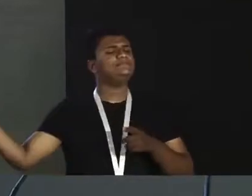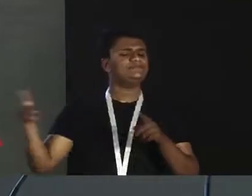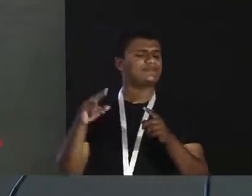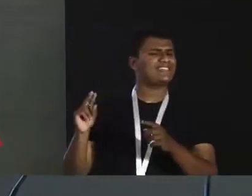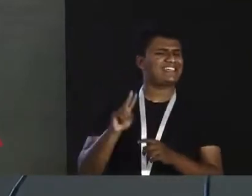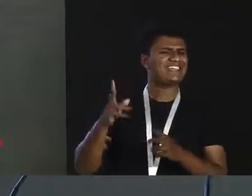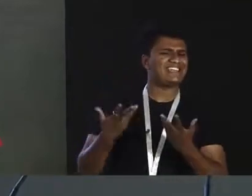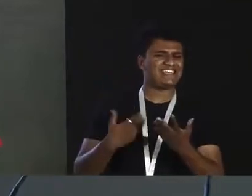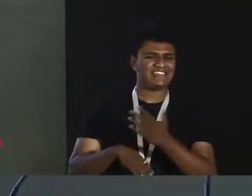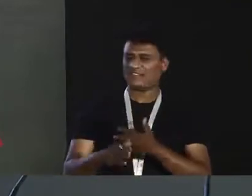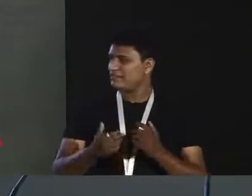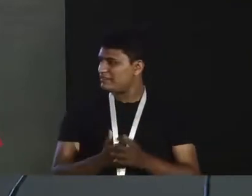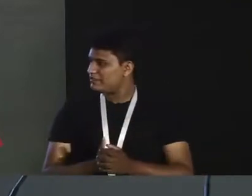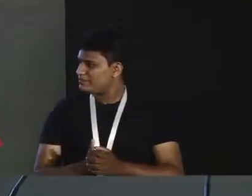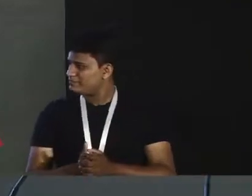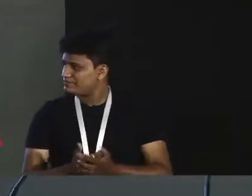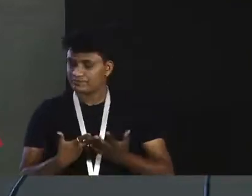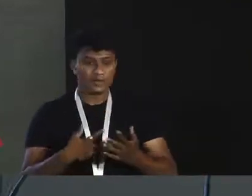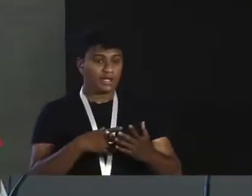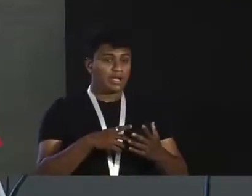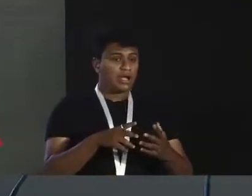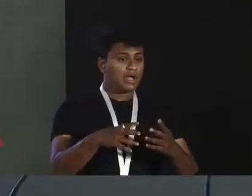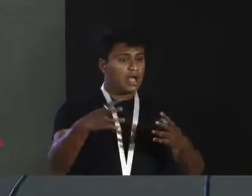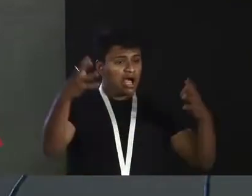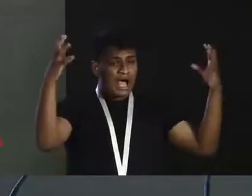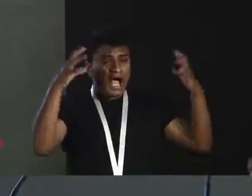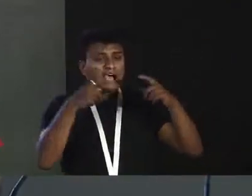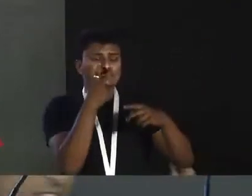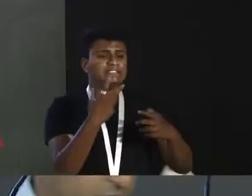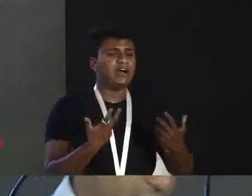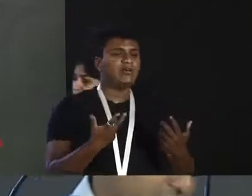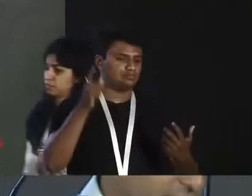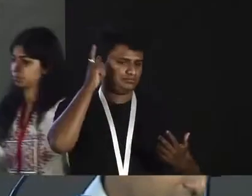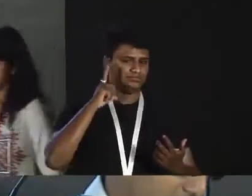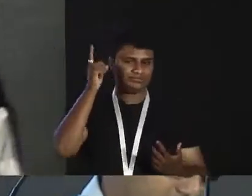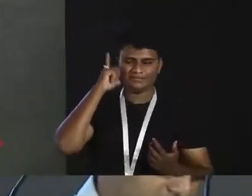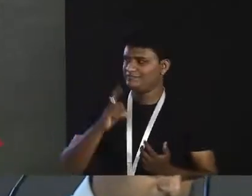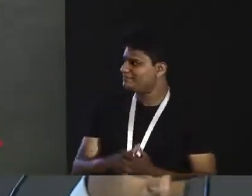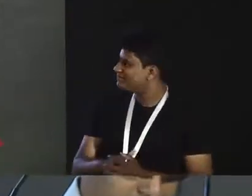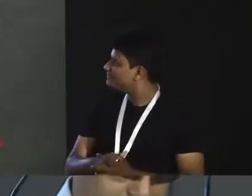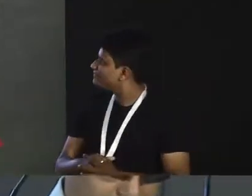we're converting light to sound. And you'll hear what that sounds like. Change slide.